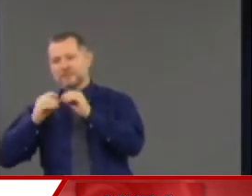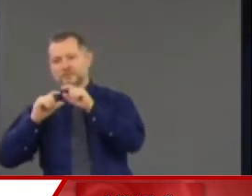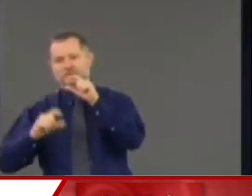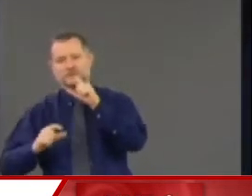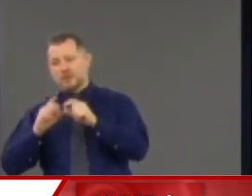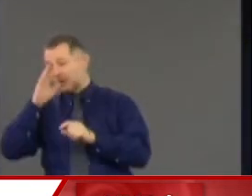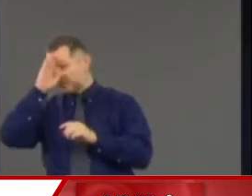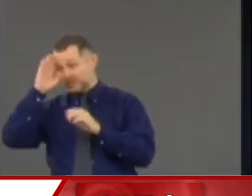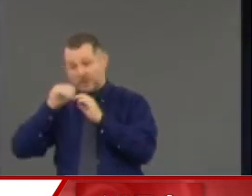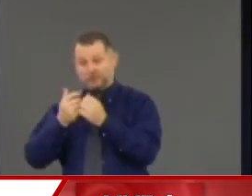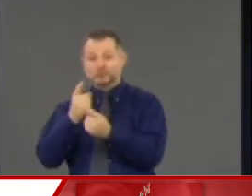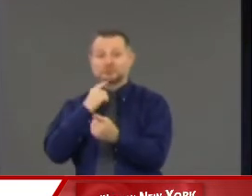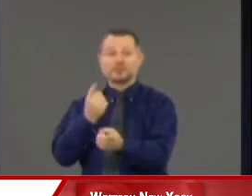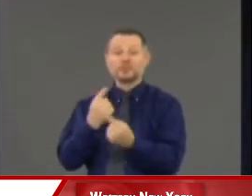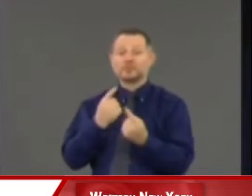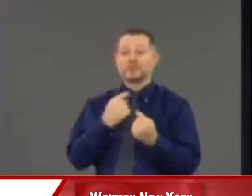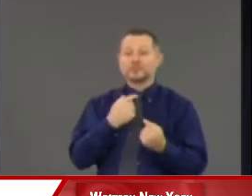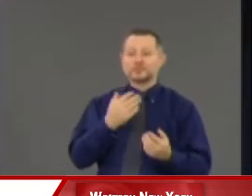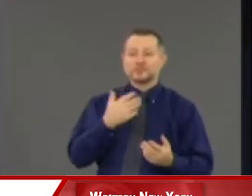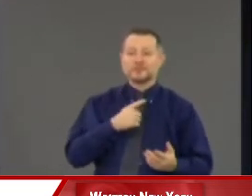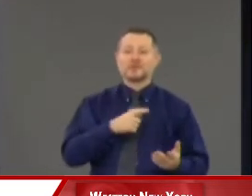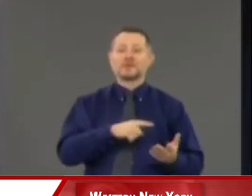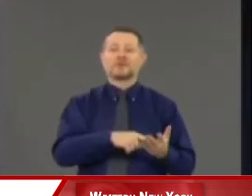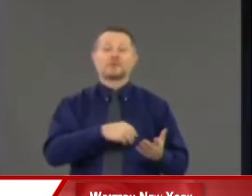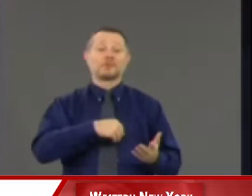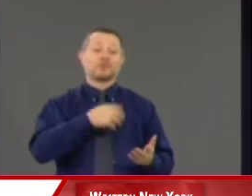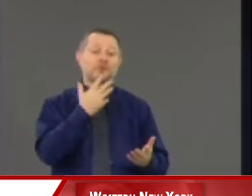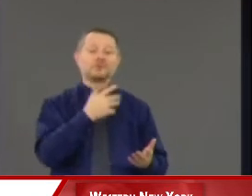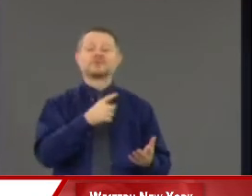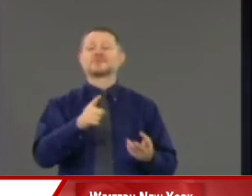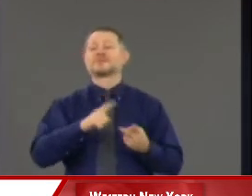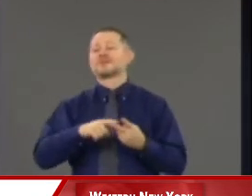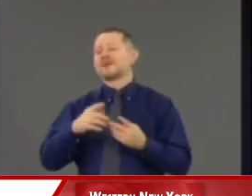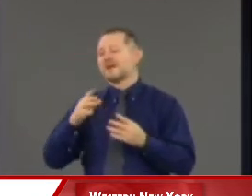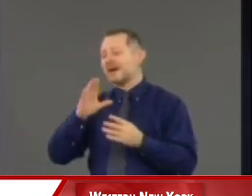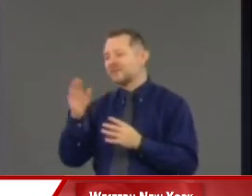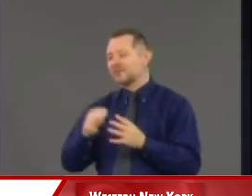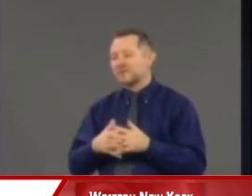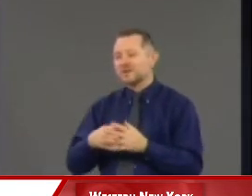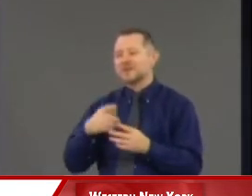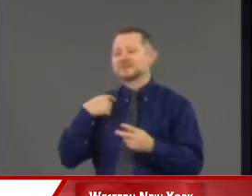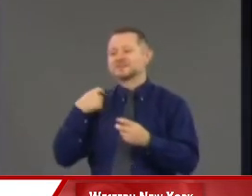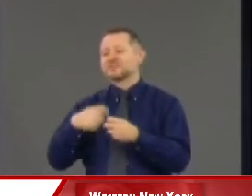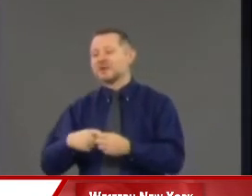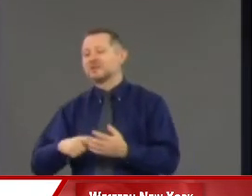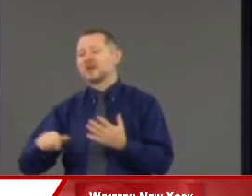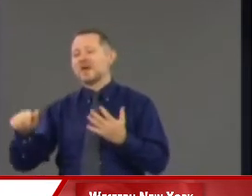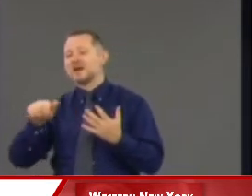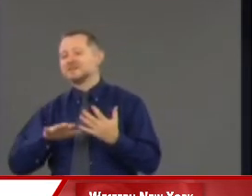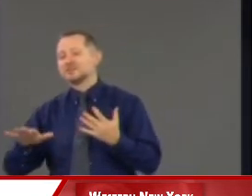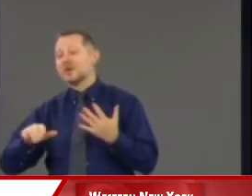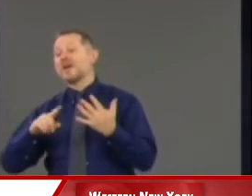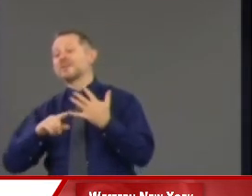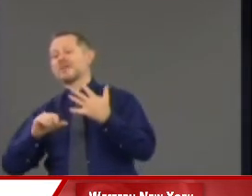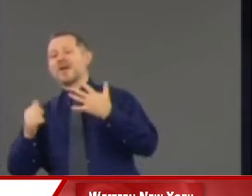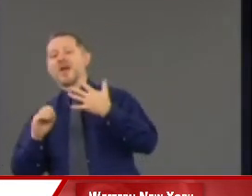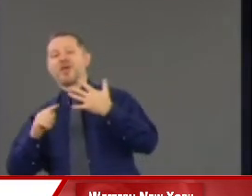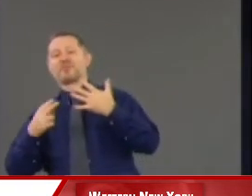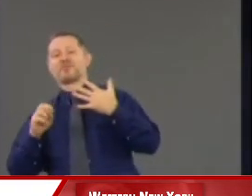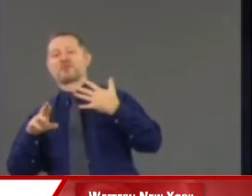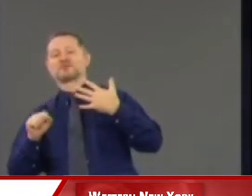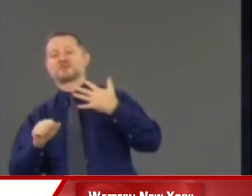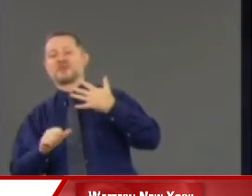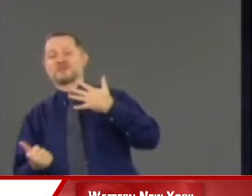they report Caucasian, African-American, Hispanic, Asian, and other. What we've asked the health department to do following your question on Friday is